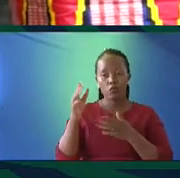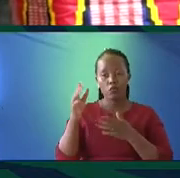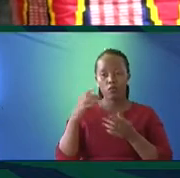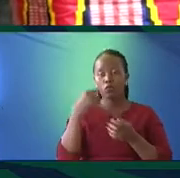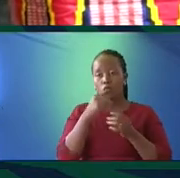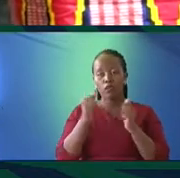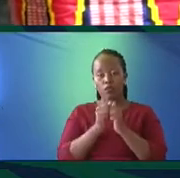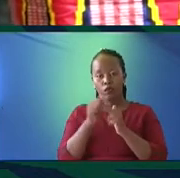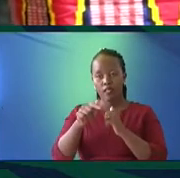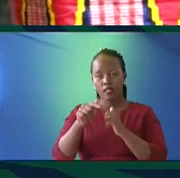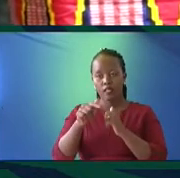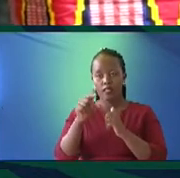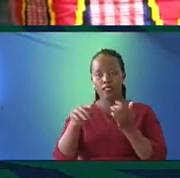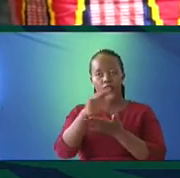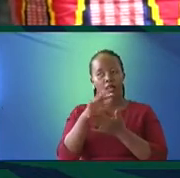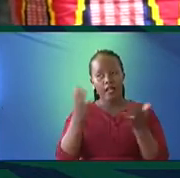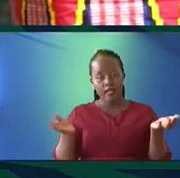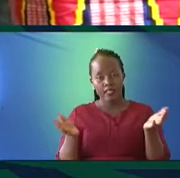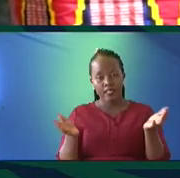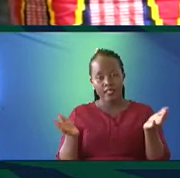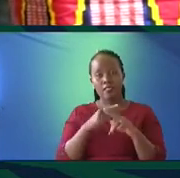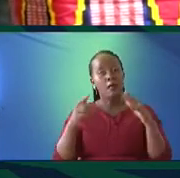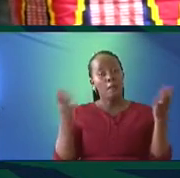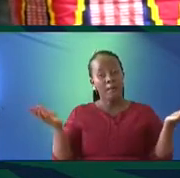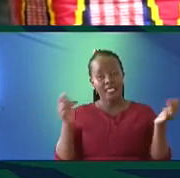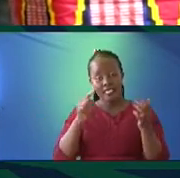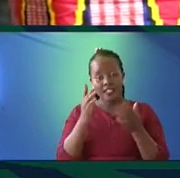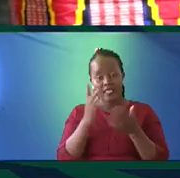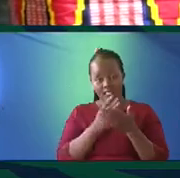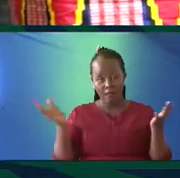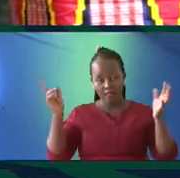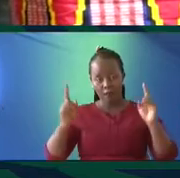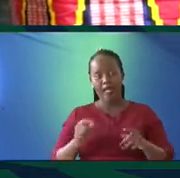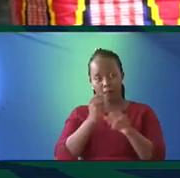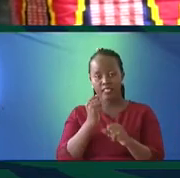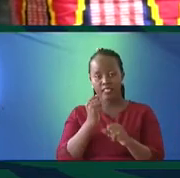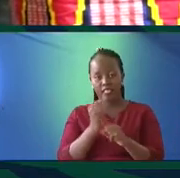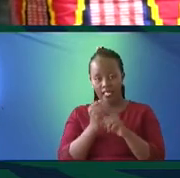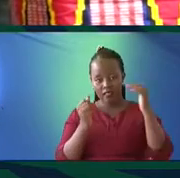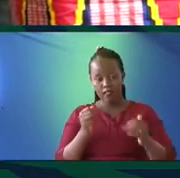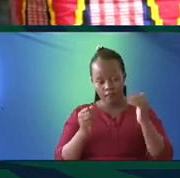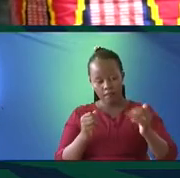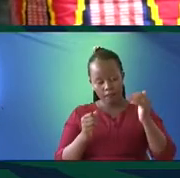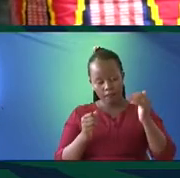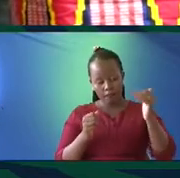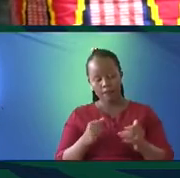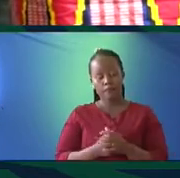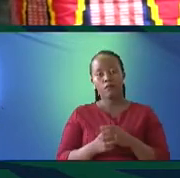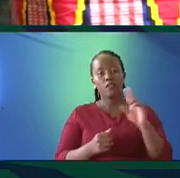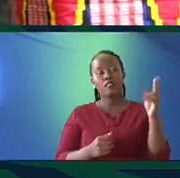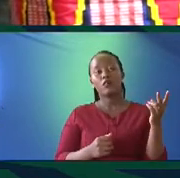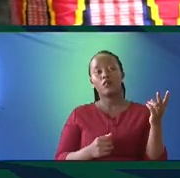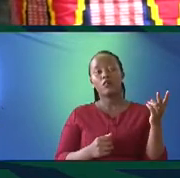are with me in this particular area. But it is something that has to be done on a constant basis. Secondly, most